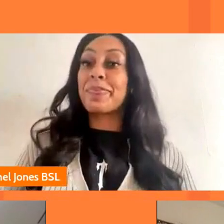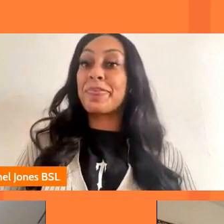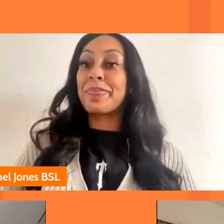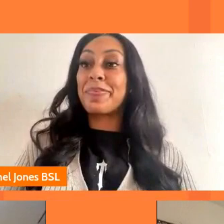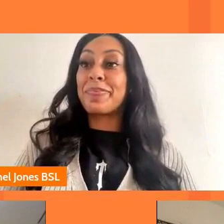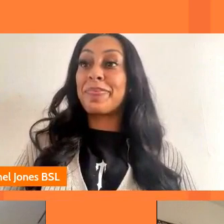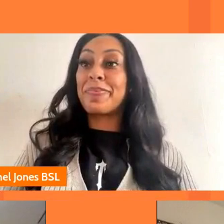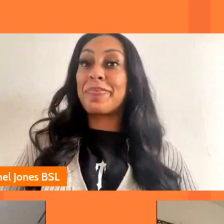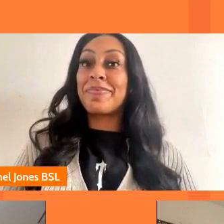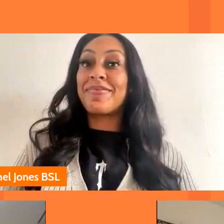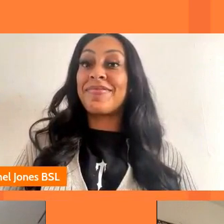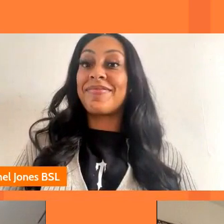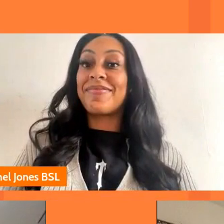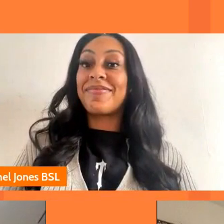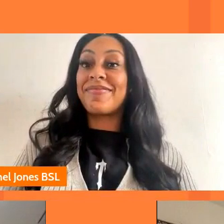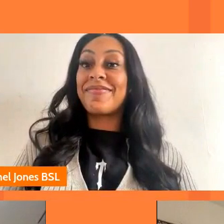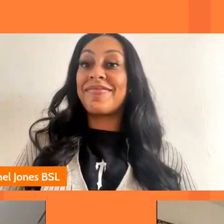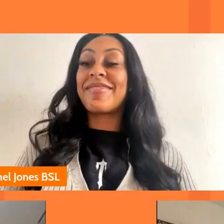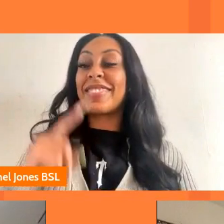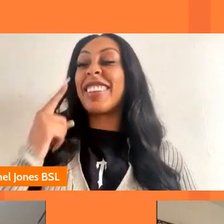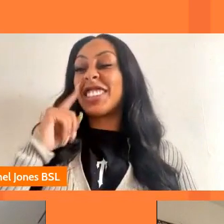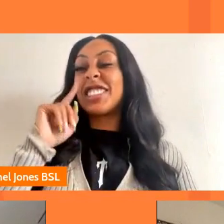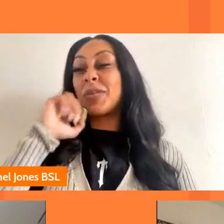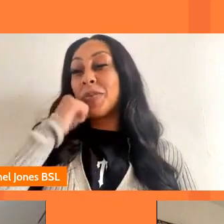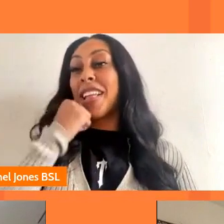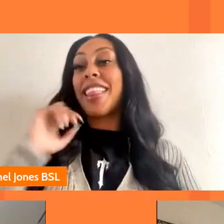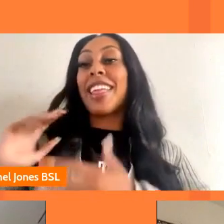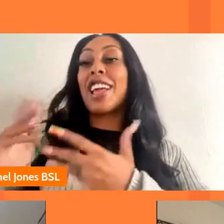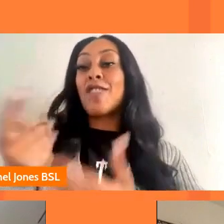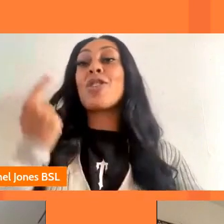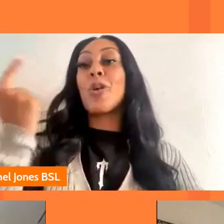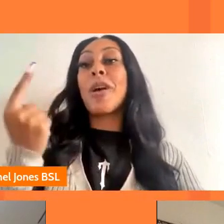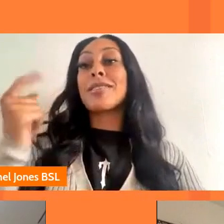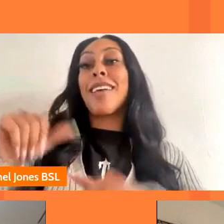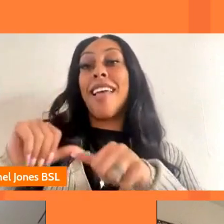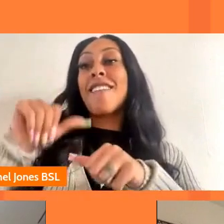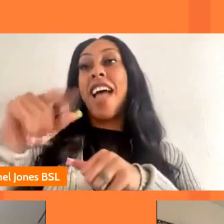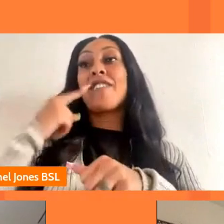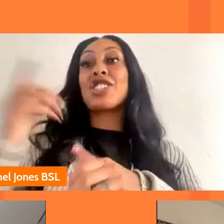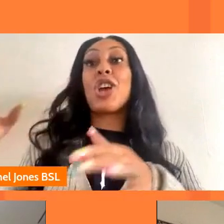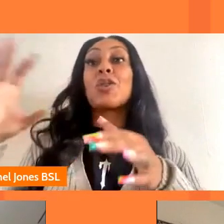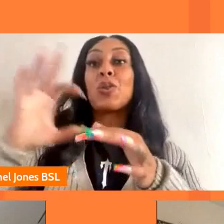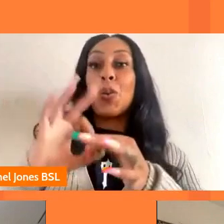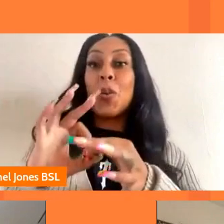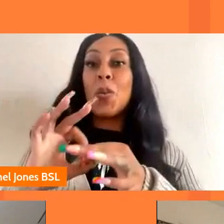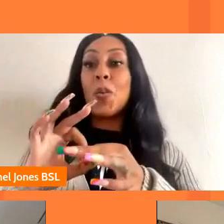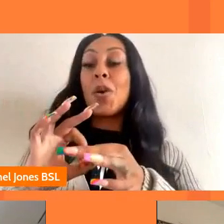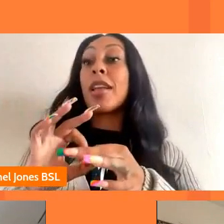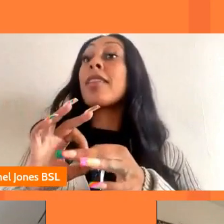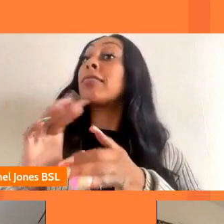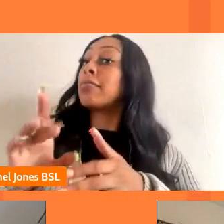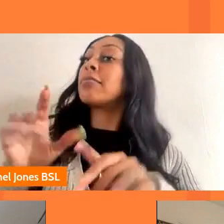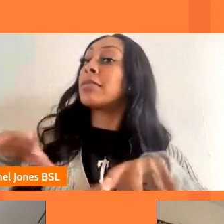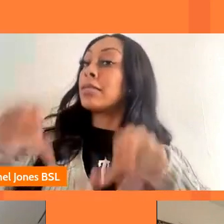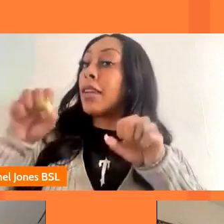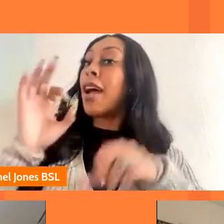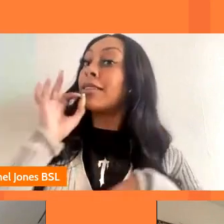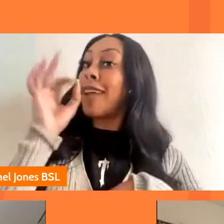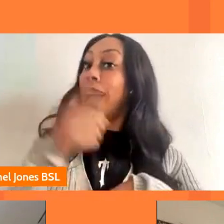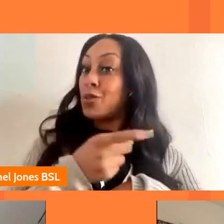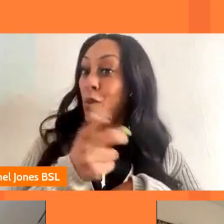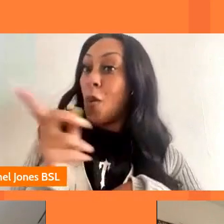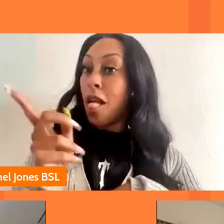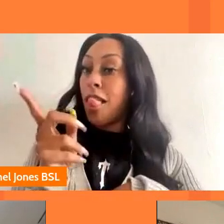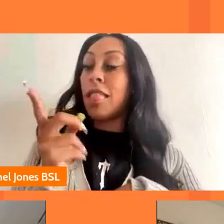join us and i will let her introduce herself then um but really i want to start by asking all of you a relatively